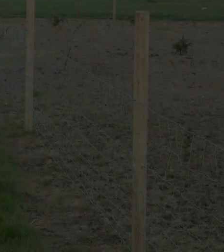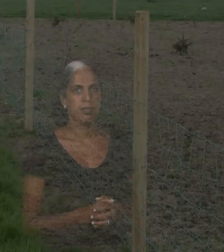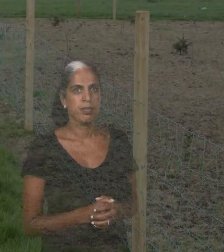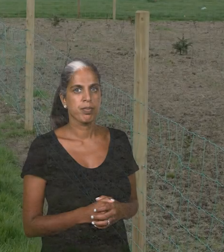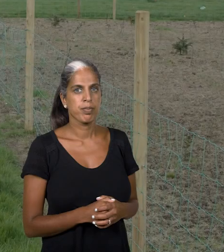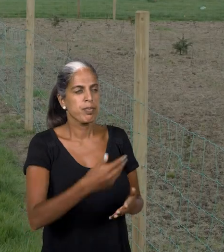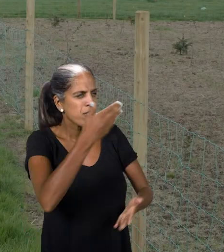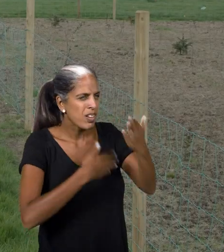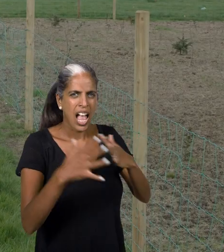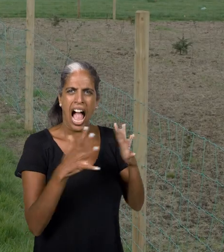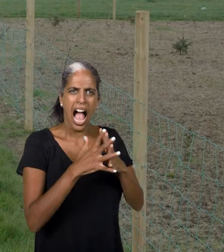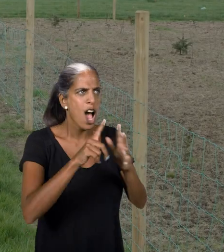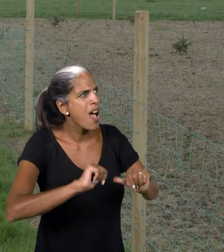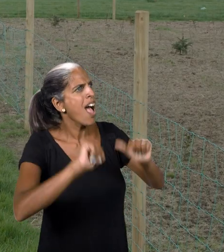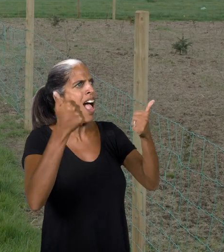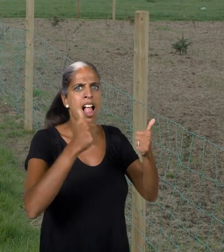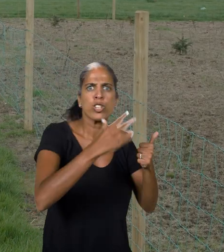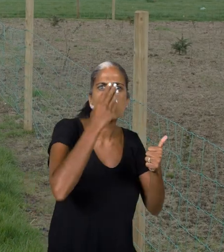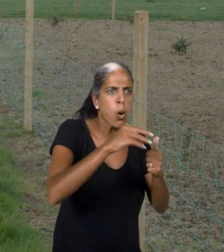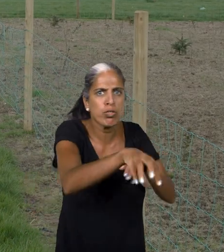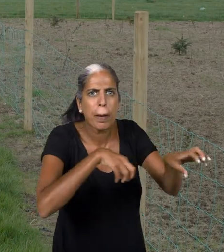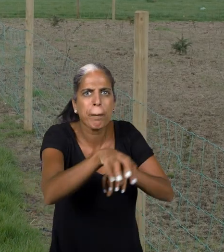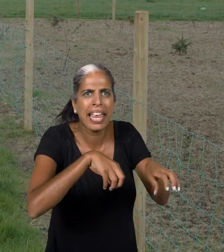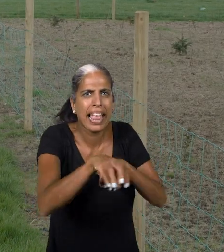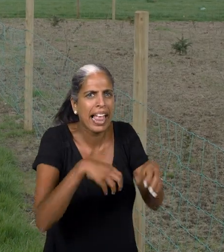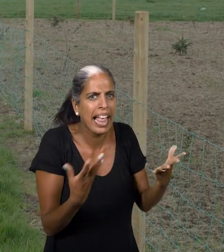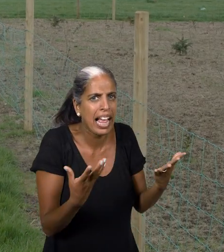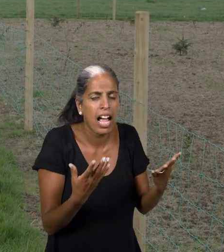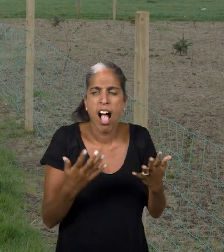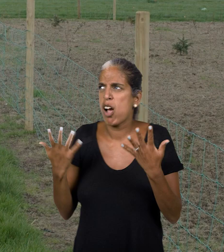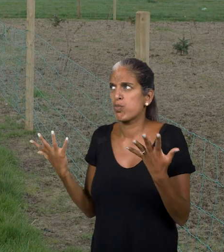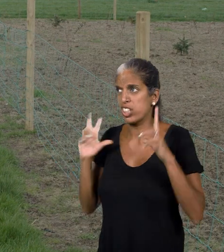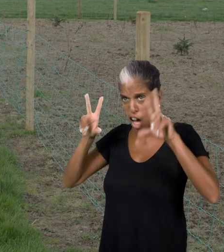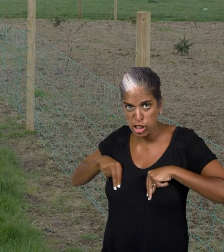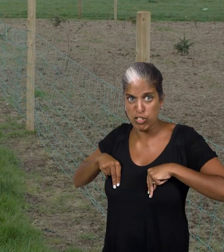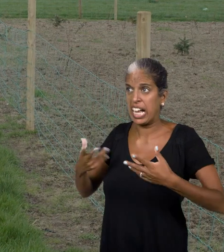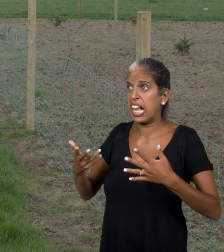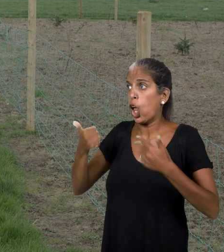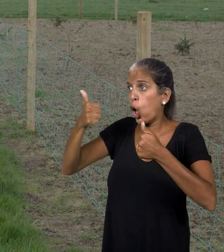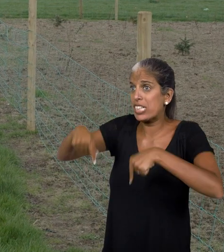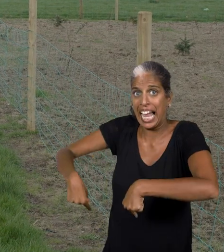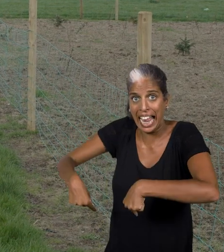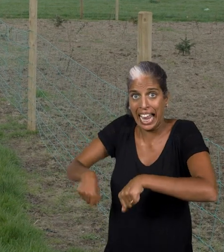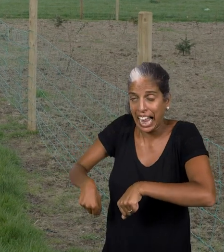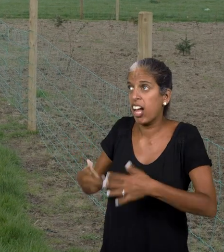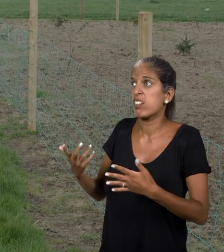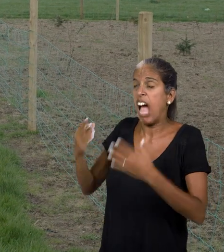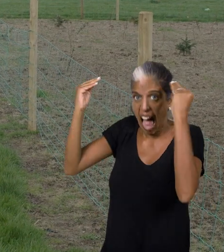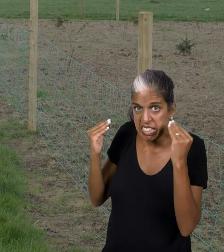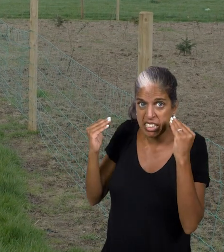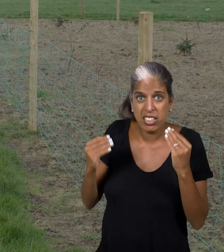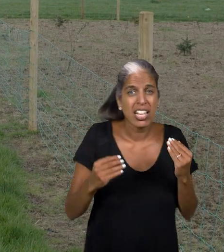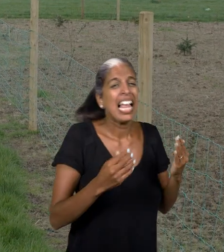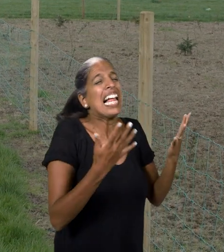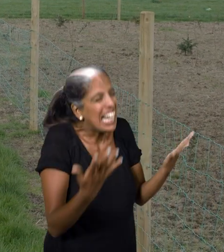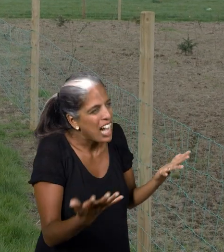So, what makes a great strawberry picker? Ah, a pair of dungarees, good knees and a hat?